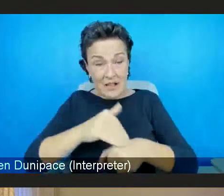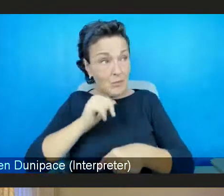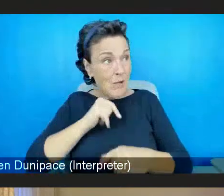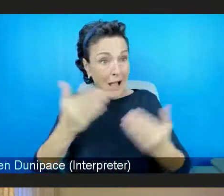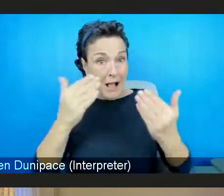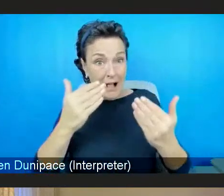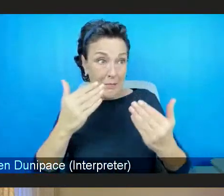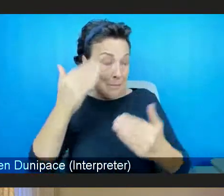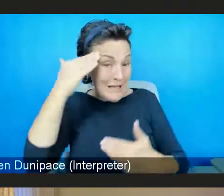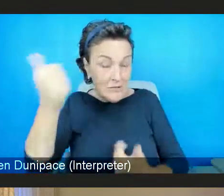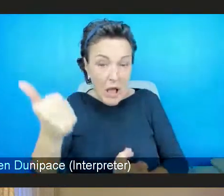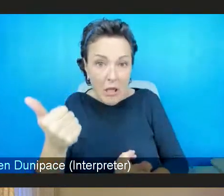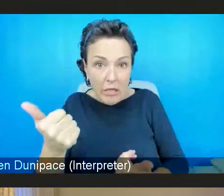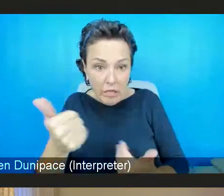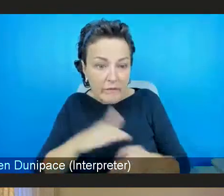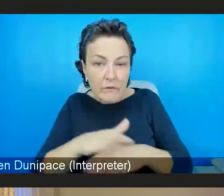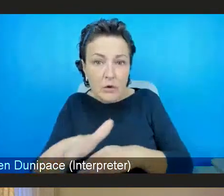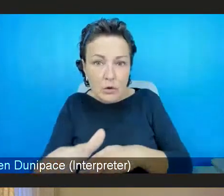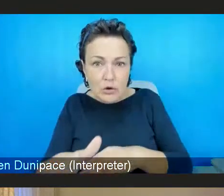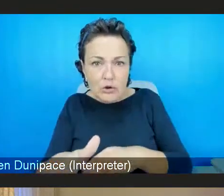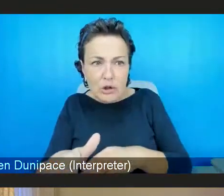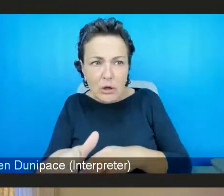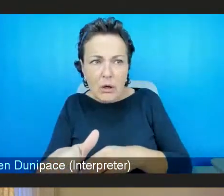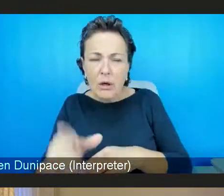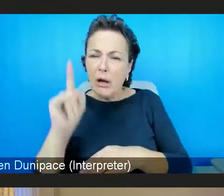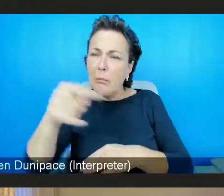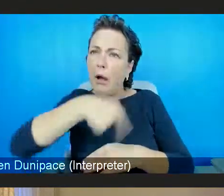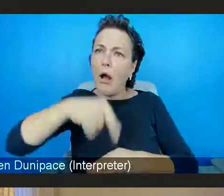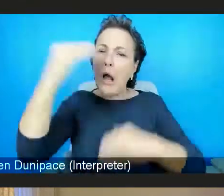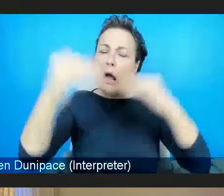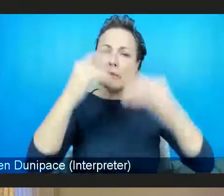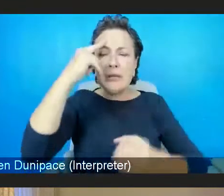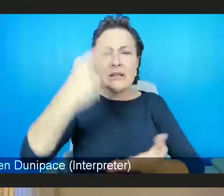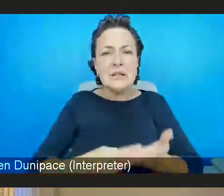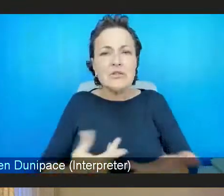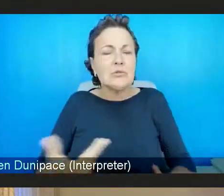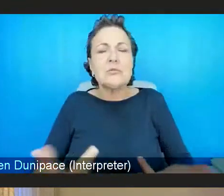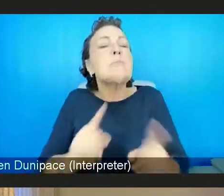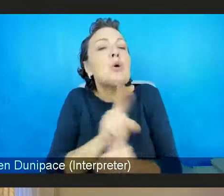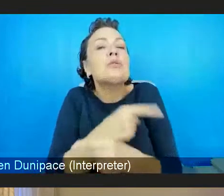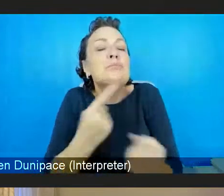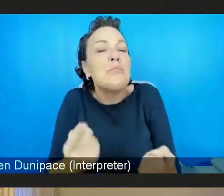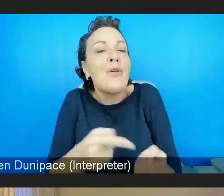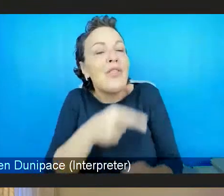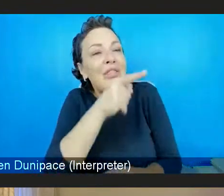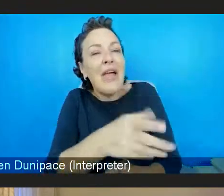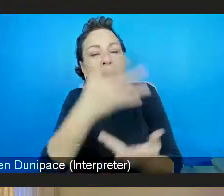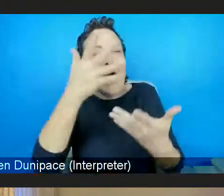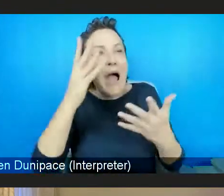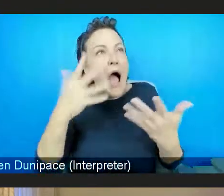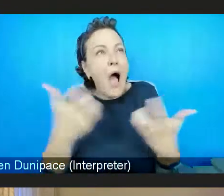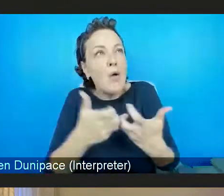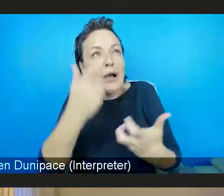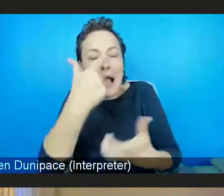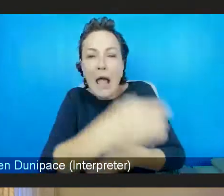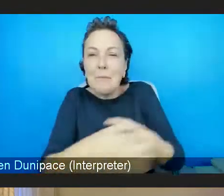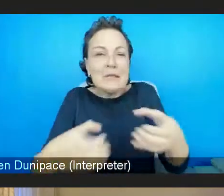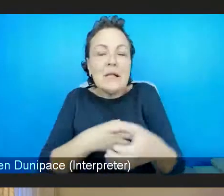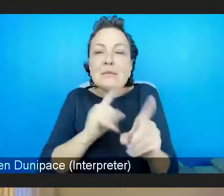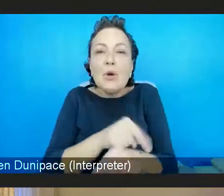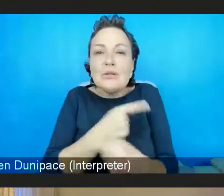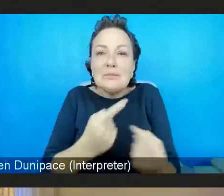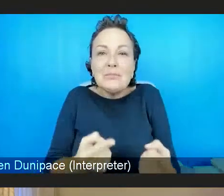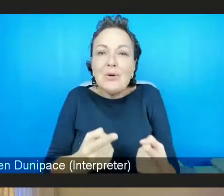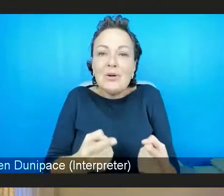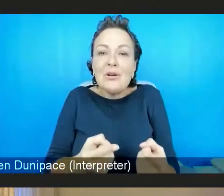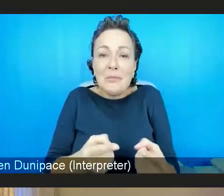us? How are you going to hear us? How are you going to understand us? How are you going to walk in our shoes? And I think not just for young people,